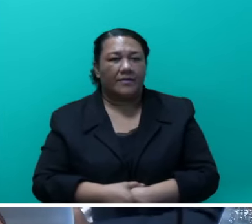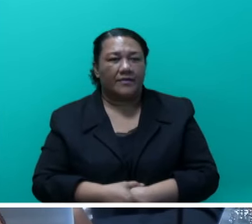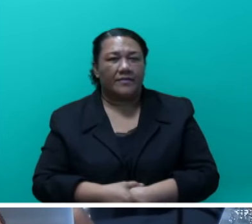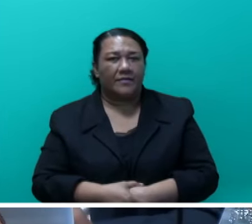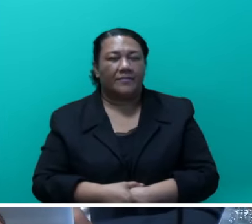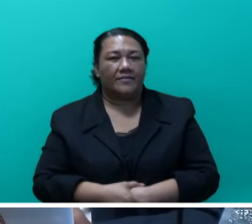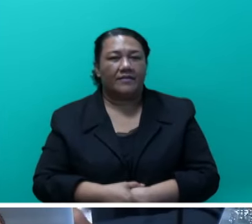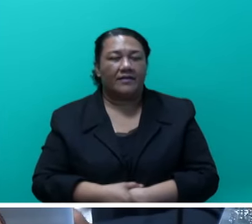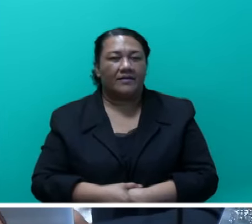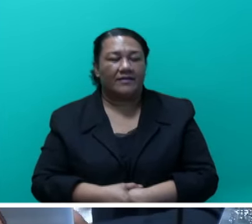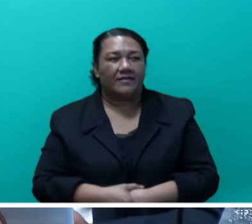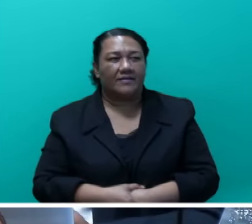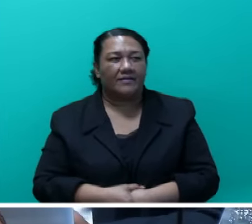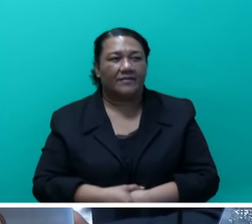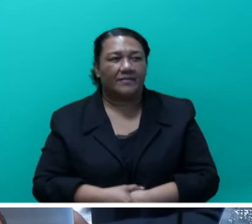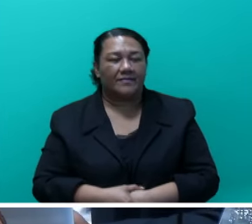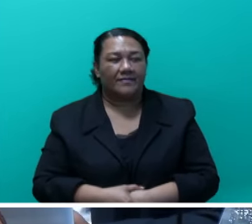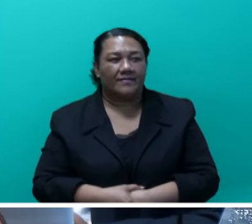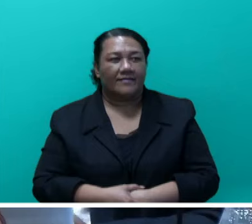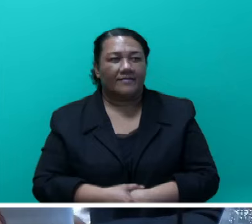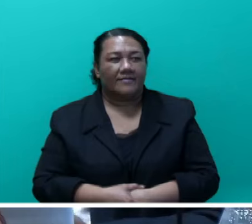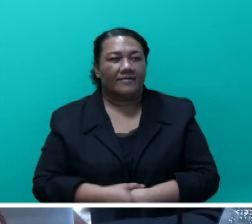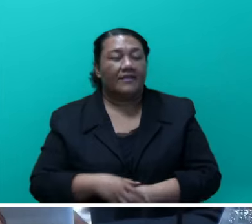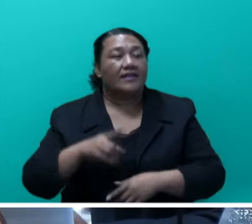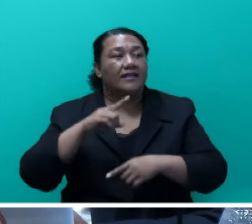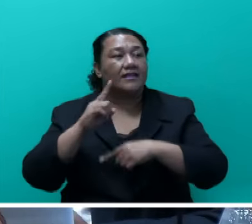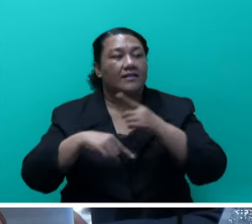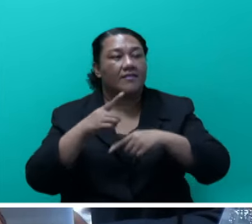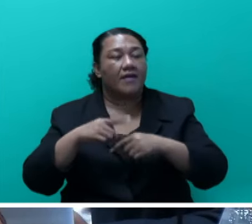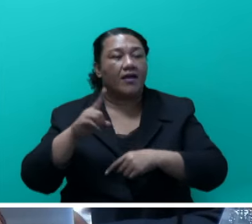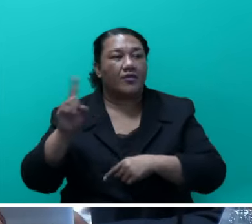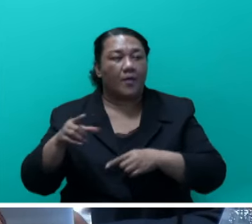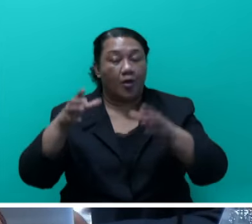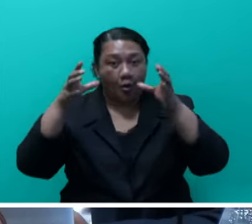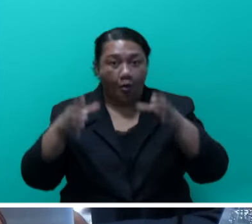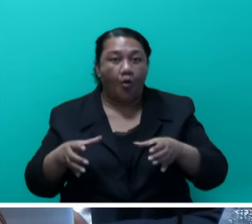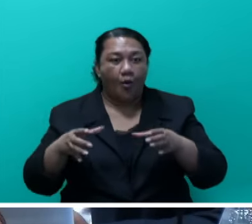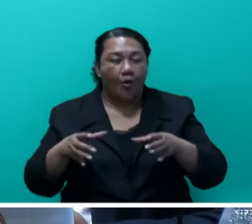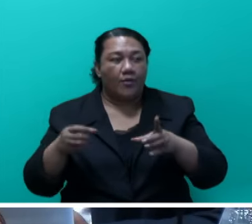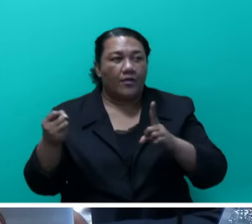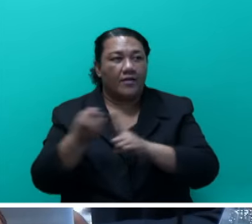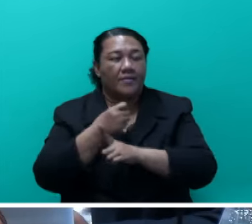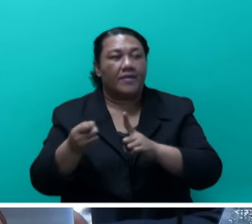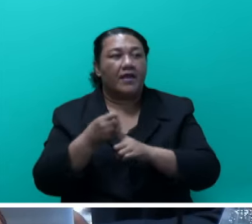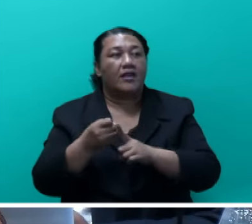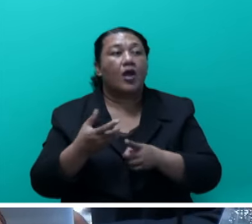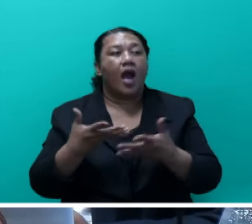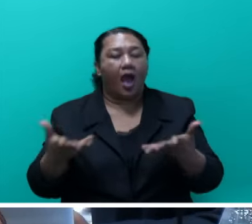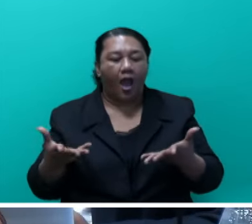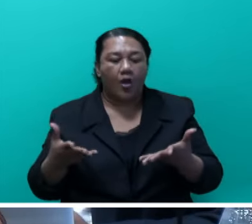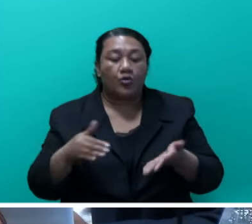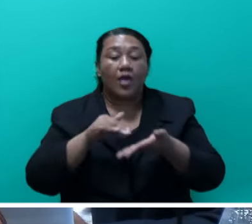because it is about, the whole campaign is about to help people how to make choices.